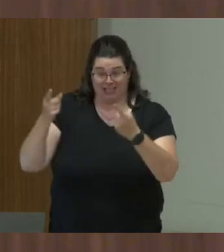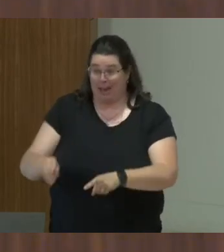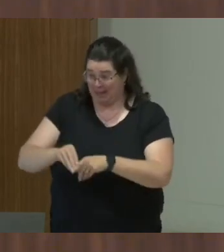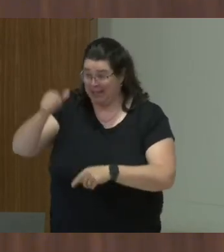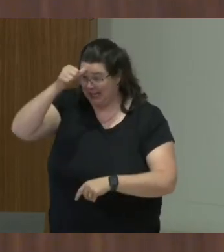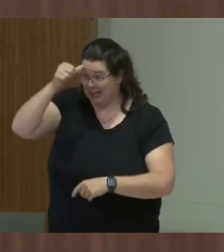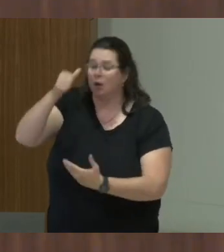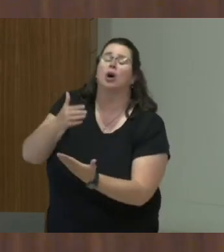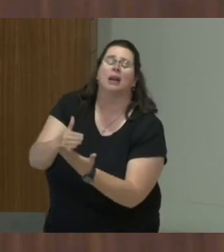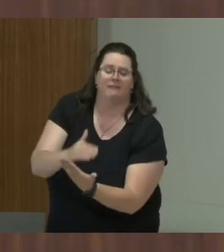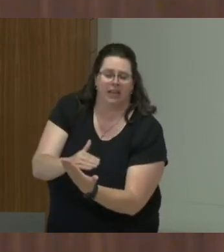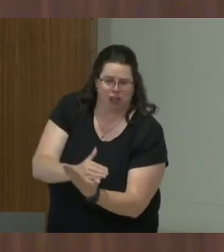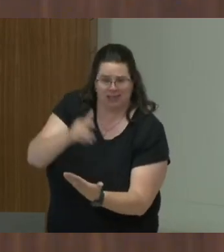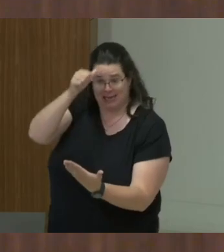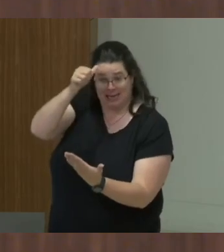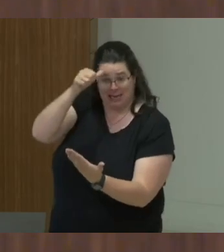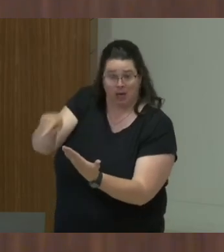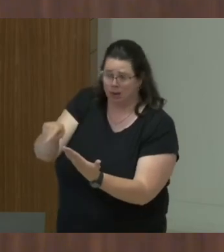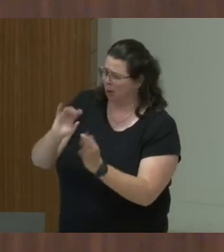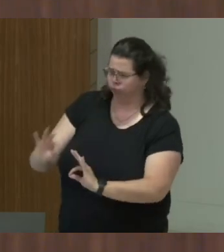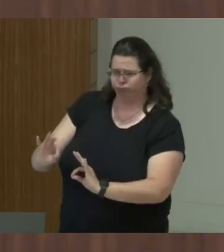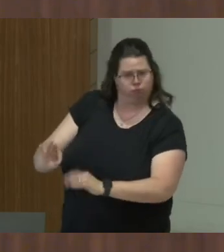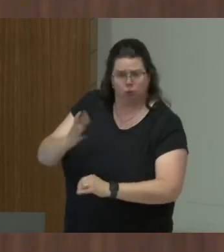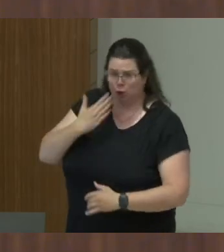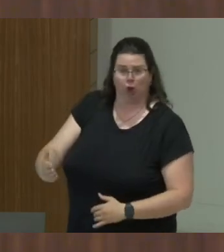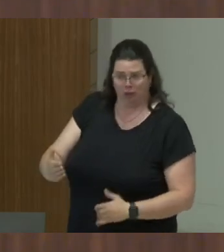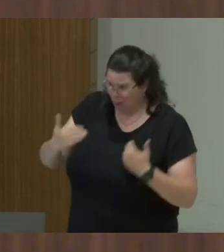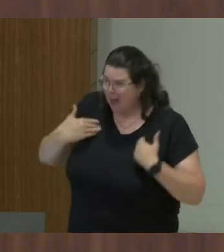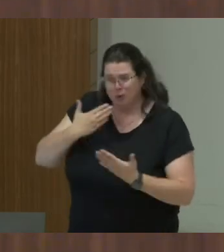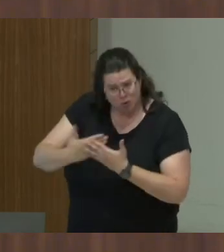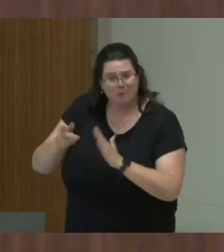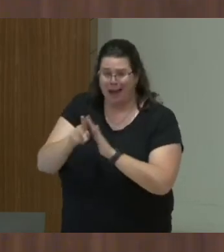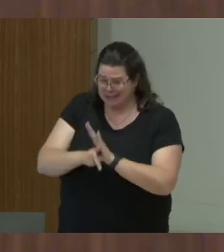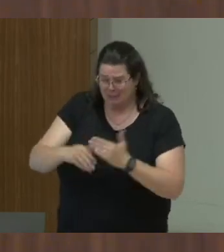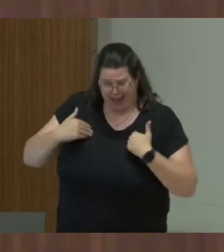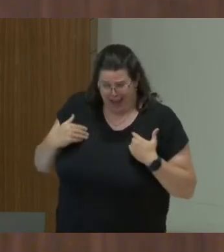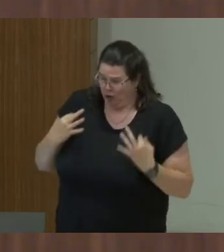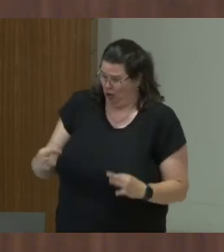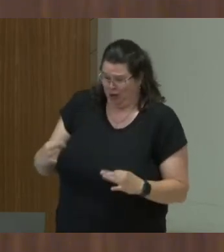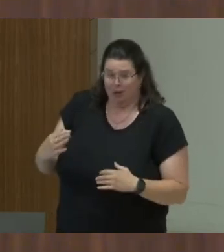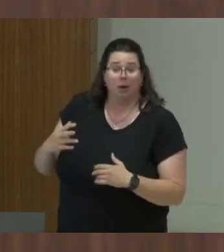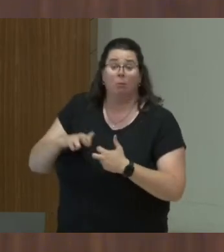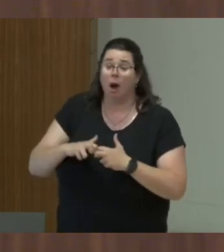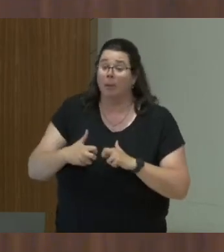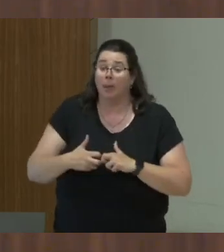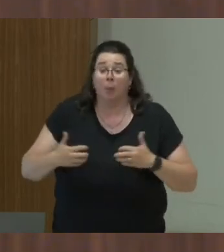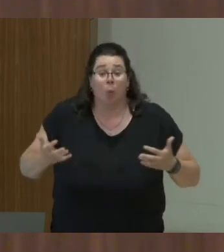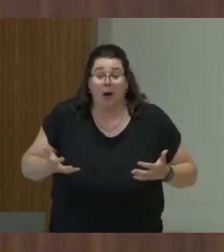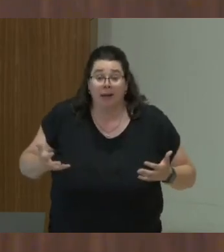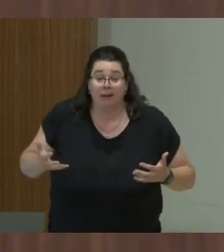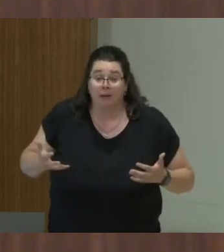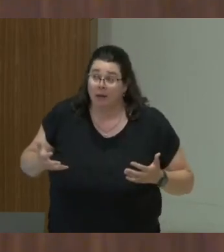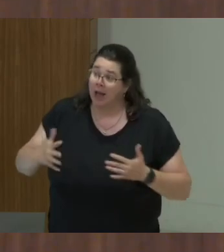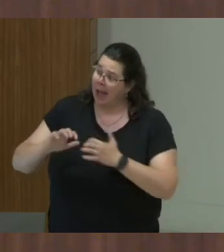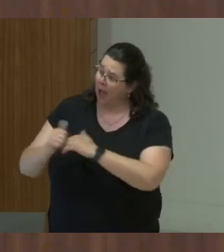India has signed and ratified. And we have very good policy frameworks. The problem is in the implementation